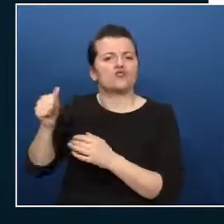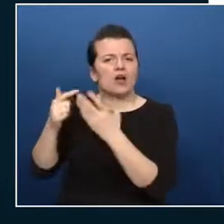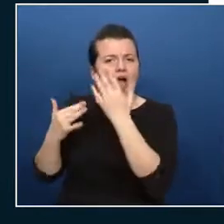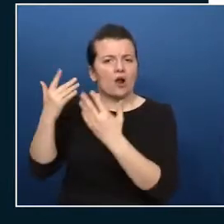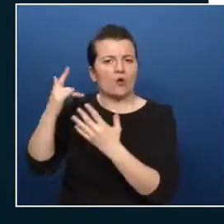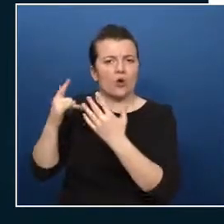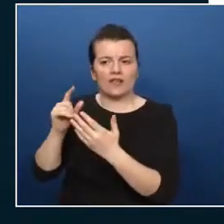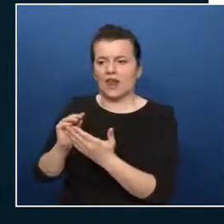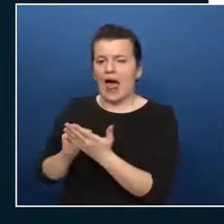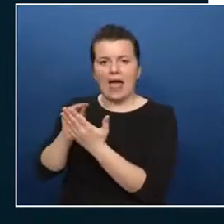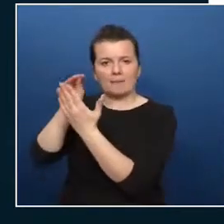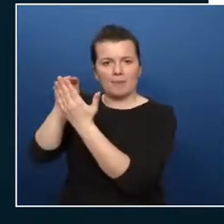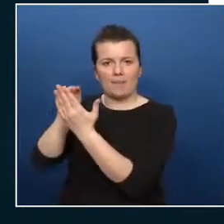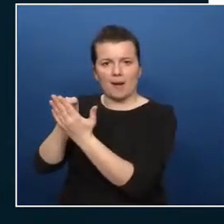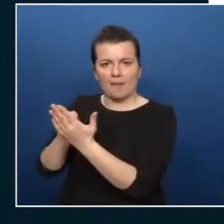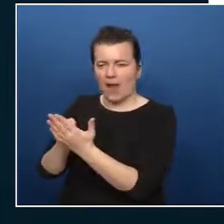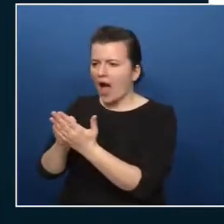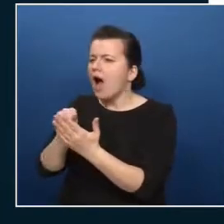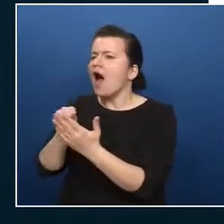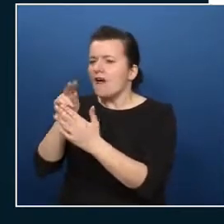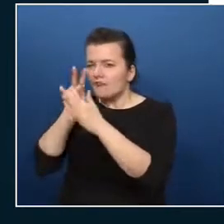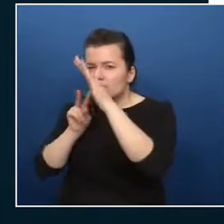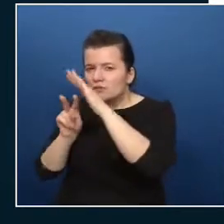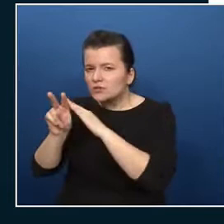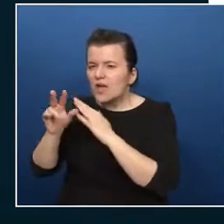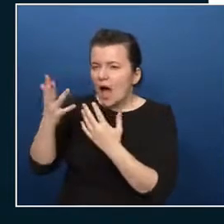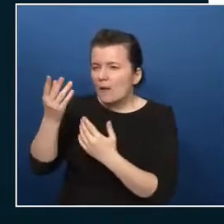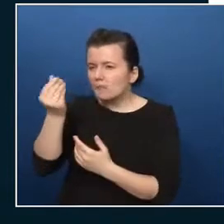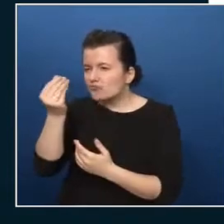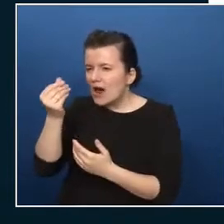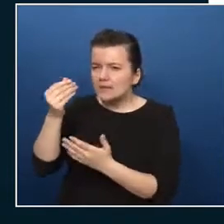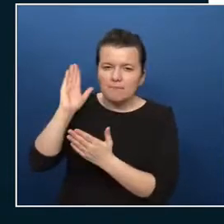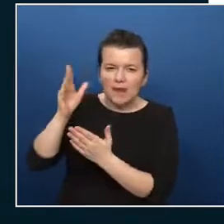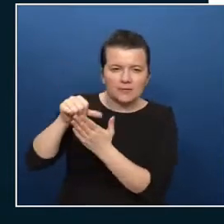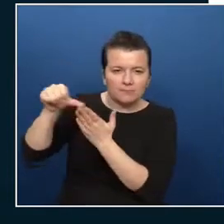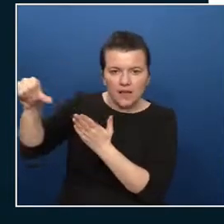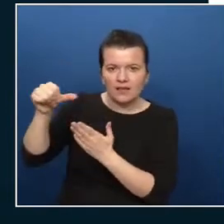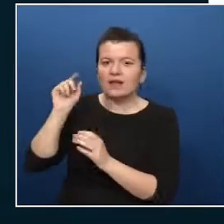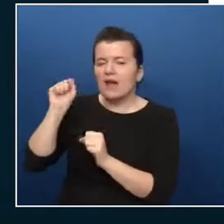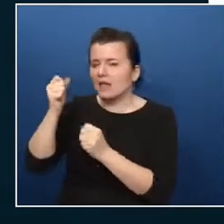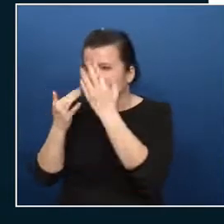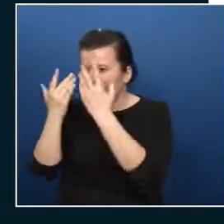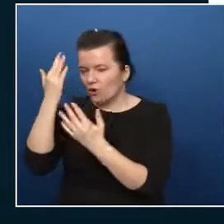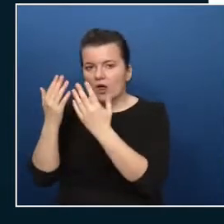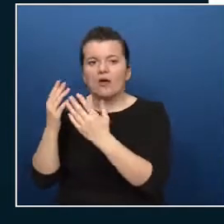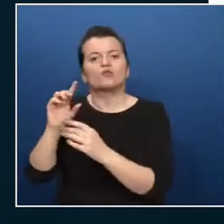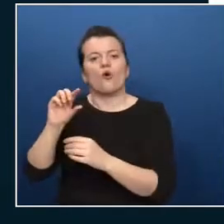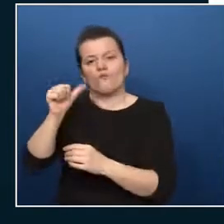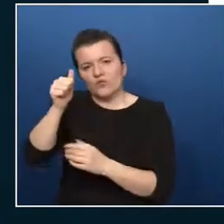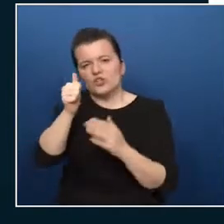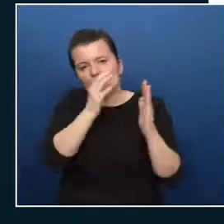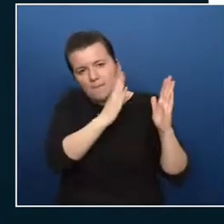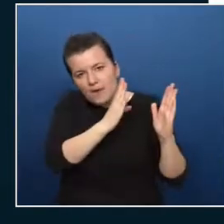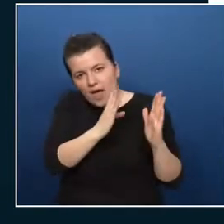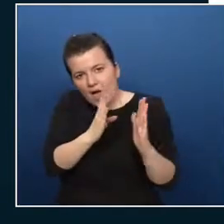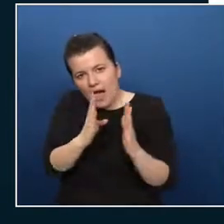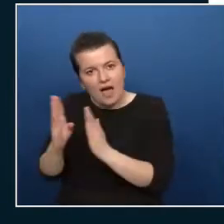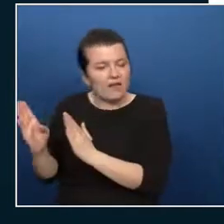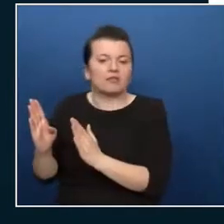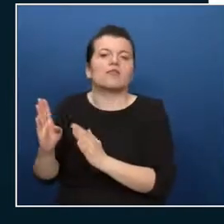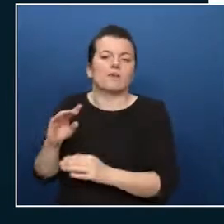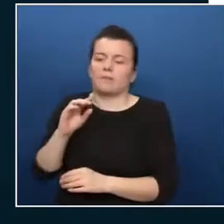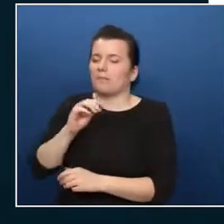your applications or workload costs so always start with planning just like a road trip or moving